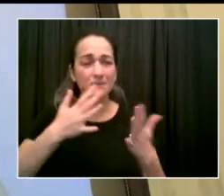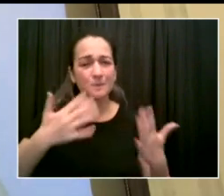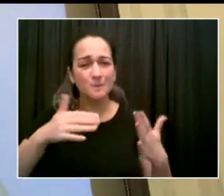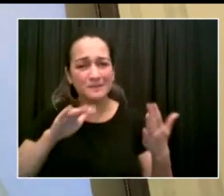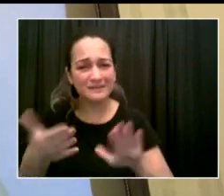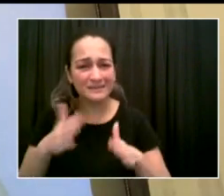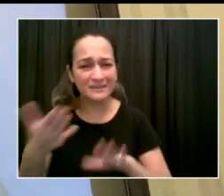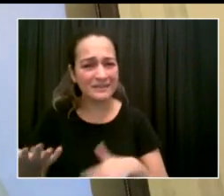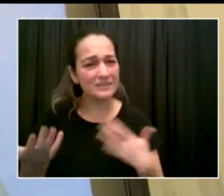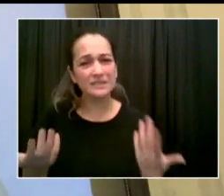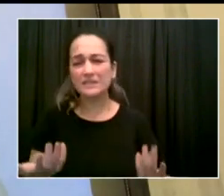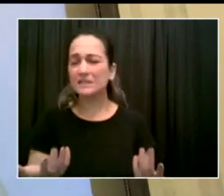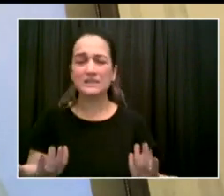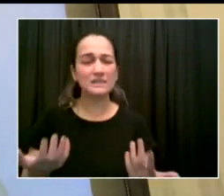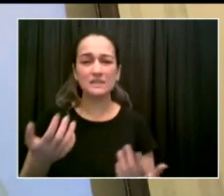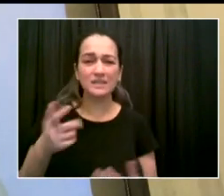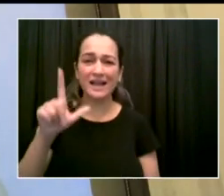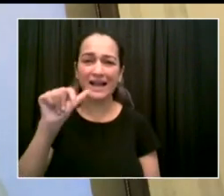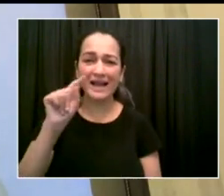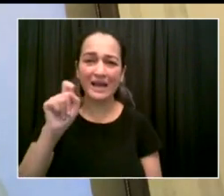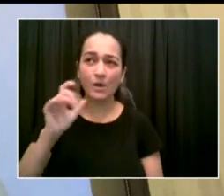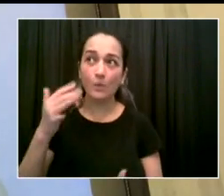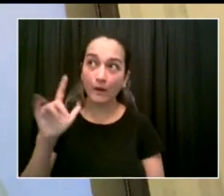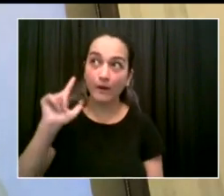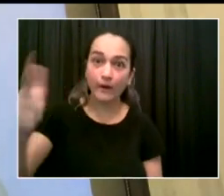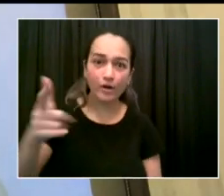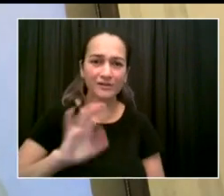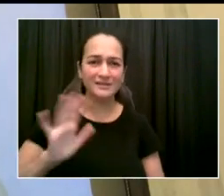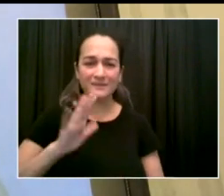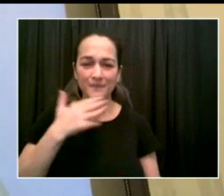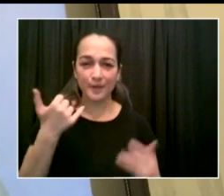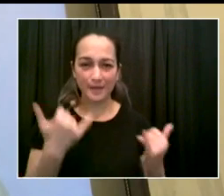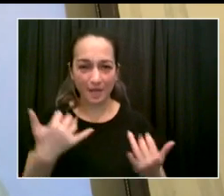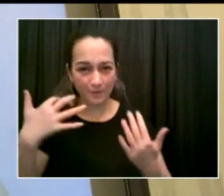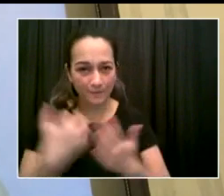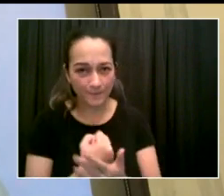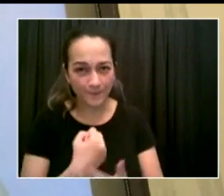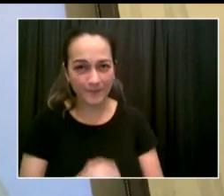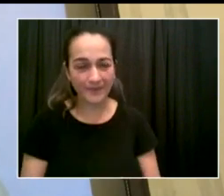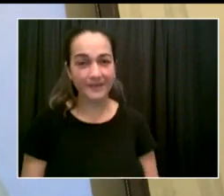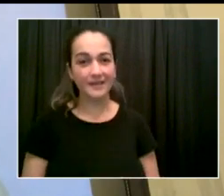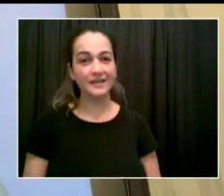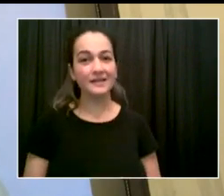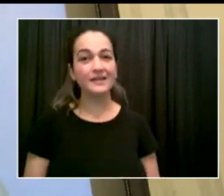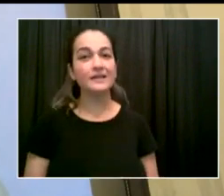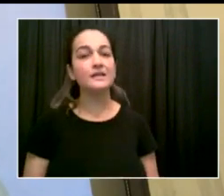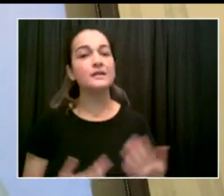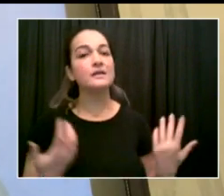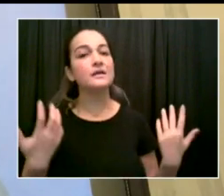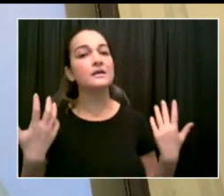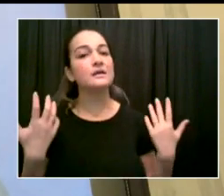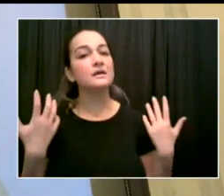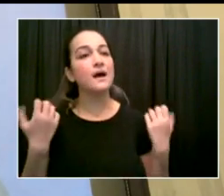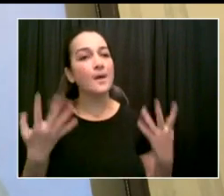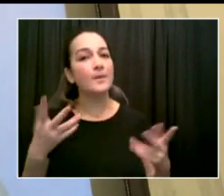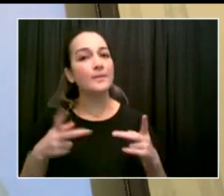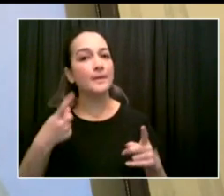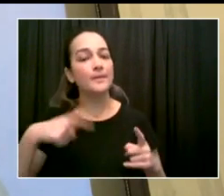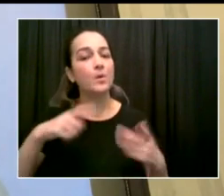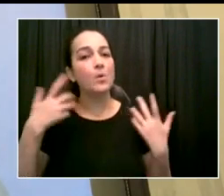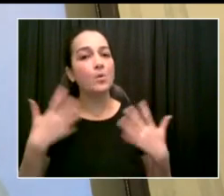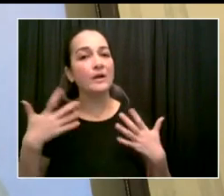into the hospital, if only and too late. We Jews are approaching the high holy days